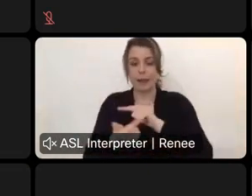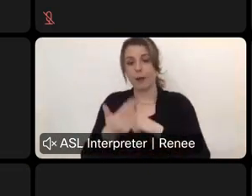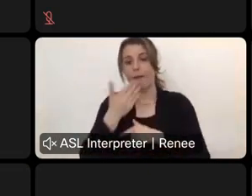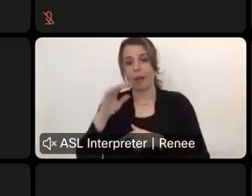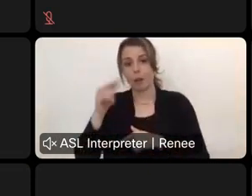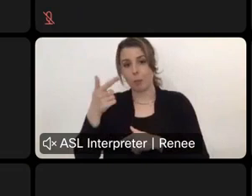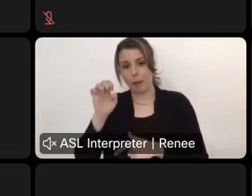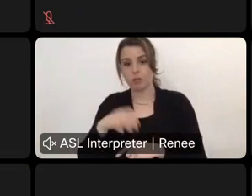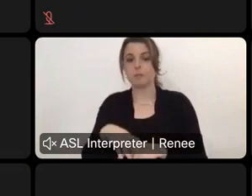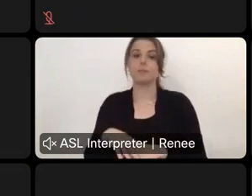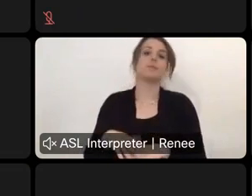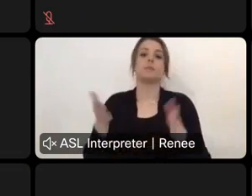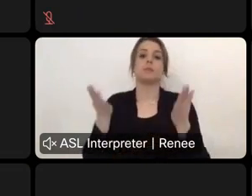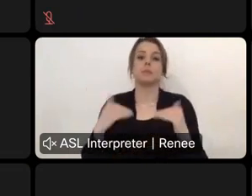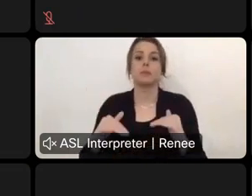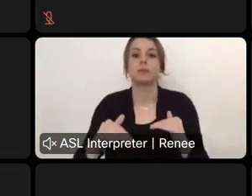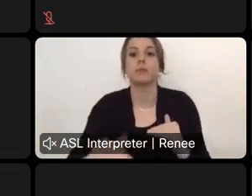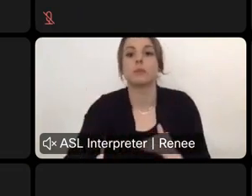Uh, Sergeant Evie.